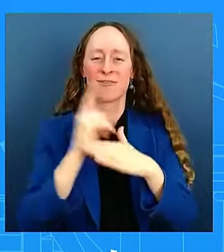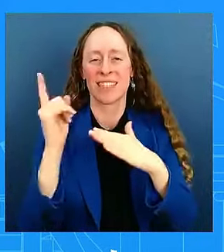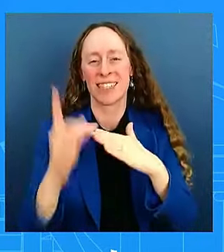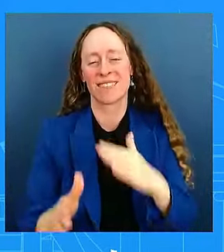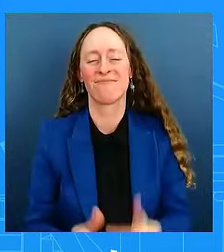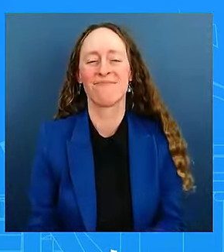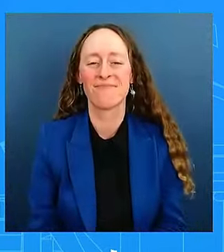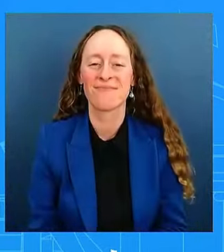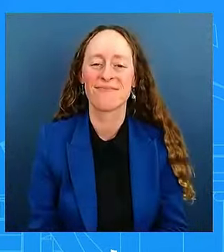Okay. Once again, bunch of songs. Okay.